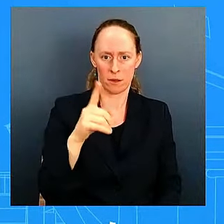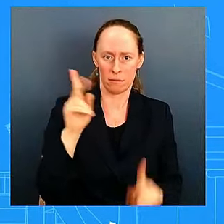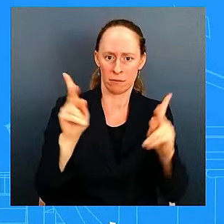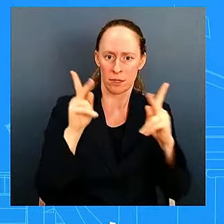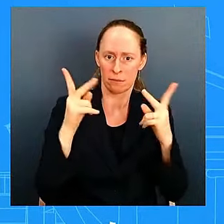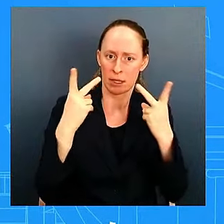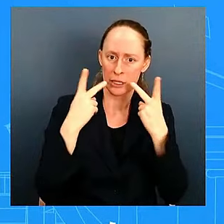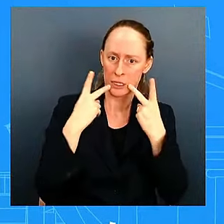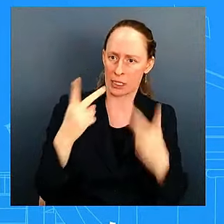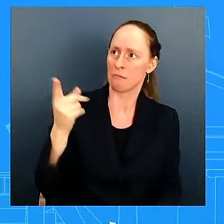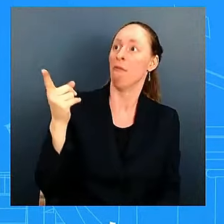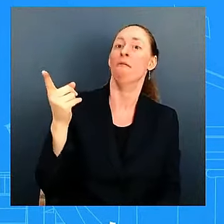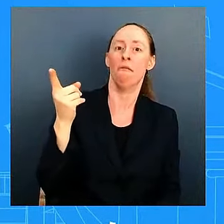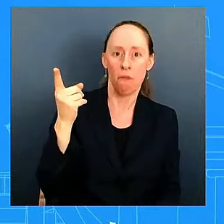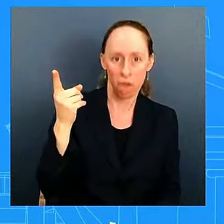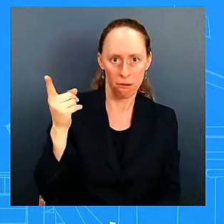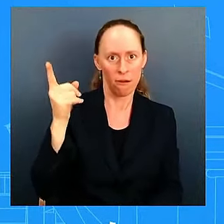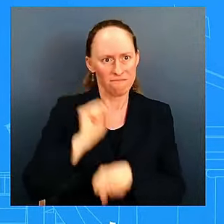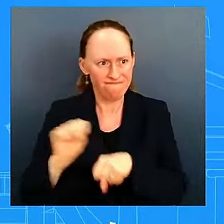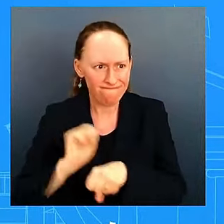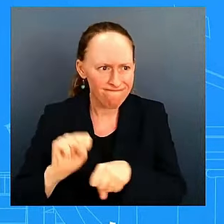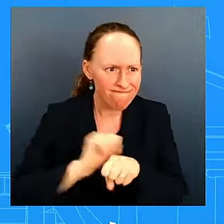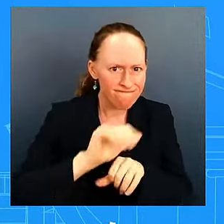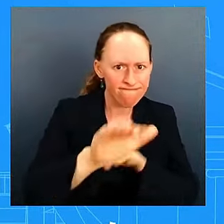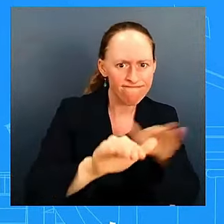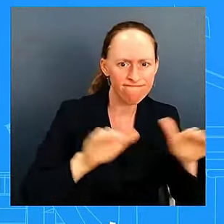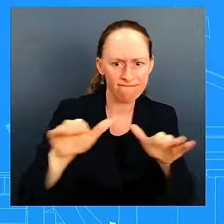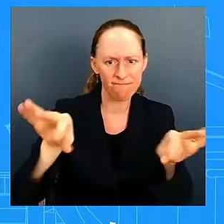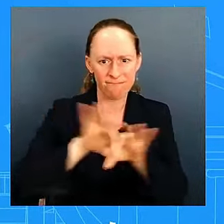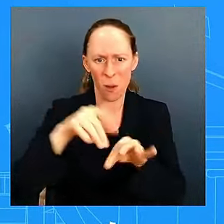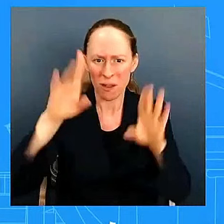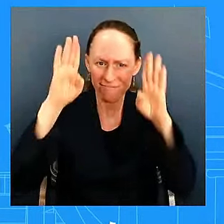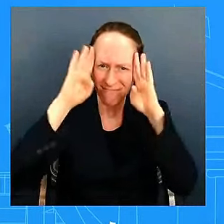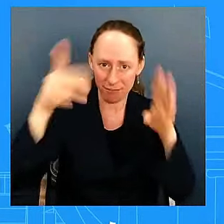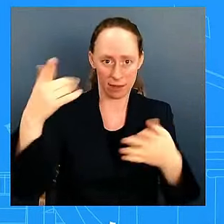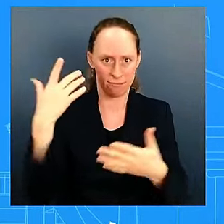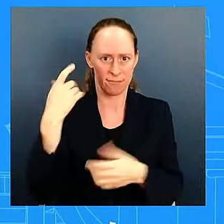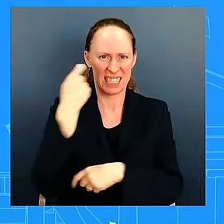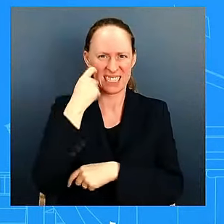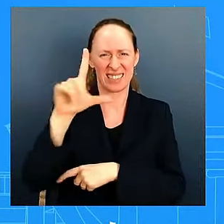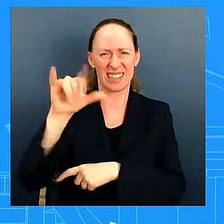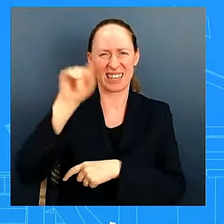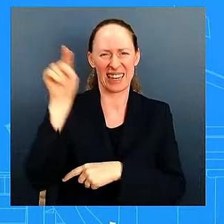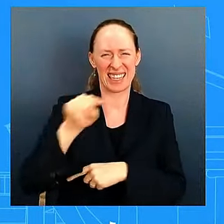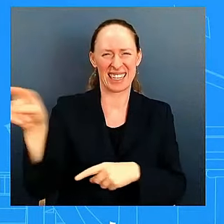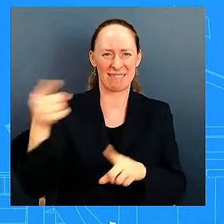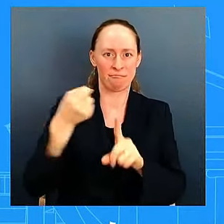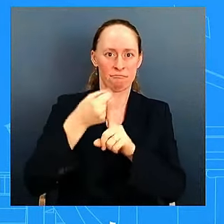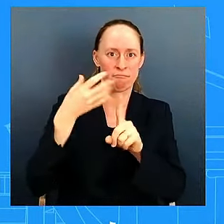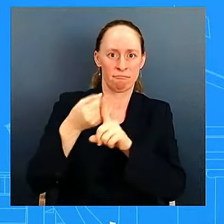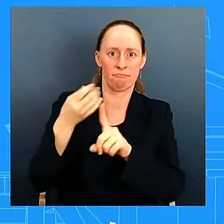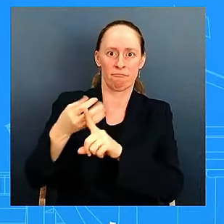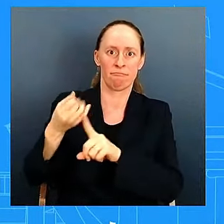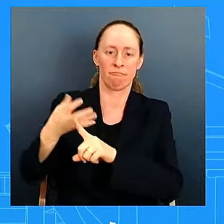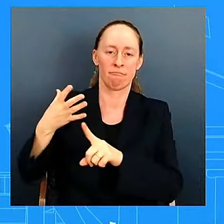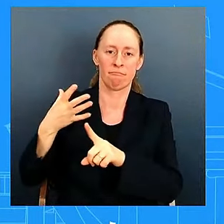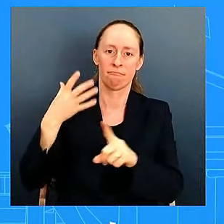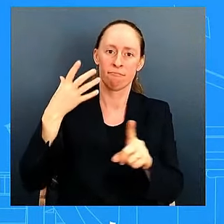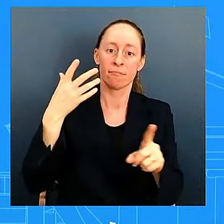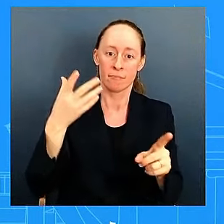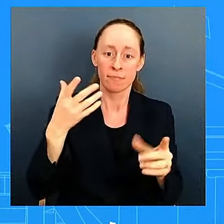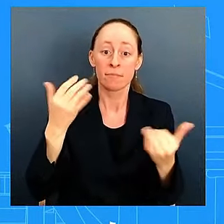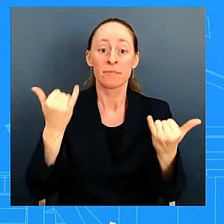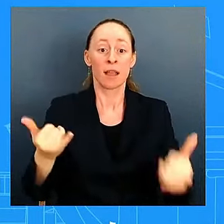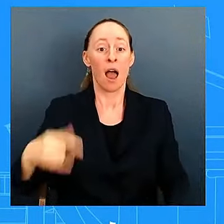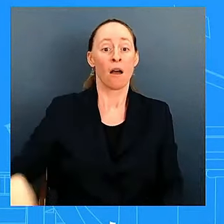she gave a lay down and i'm sure uh i know i did i learned how this all works and how the communication works uh amongst